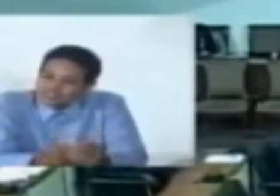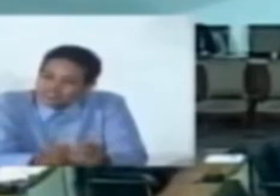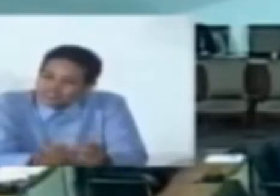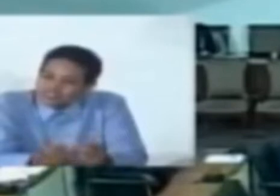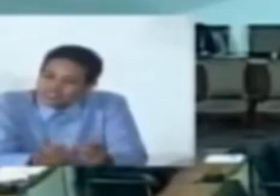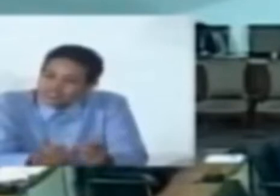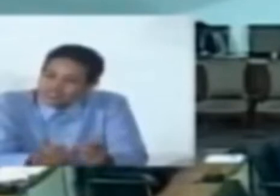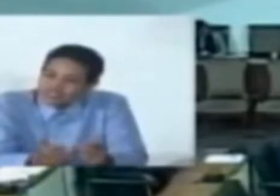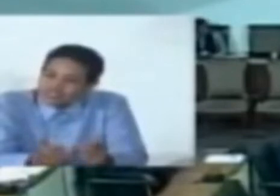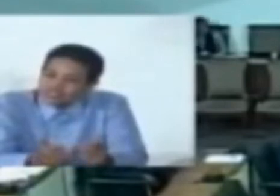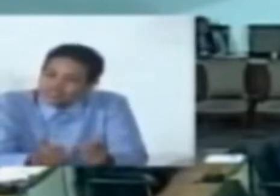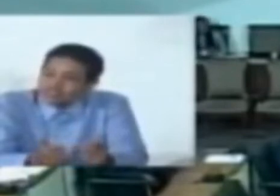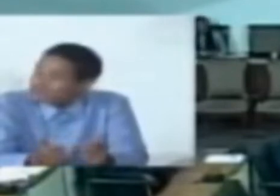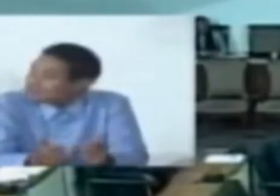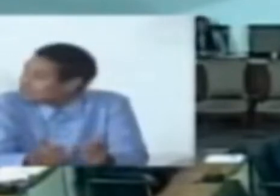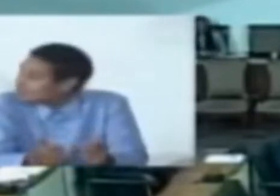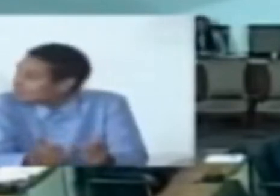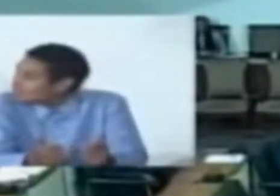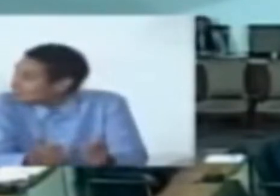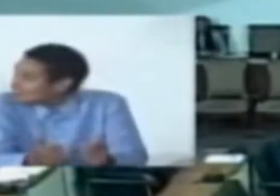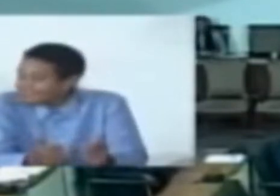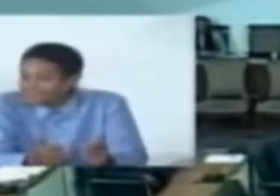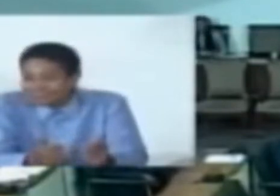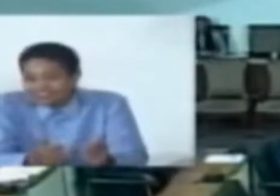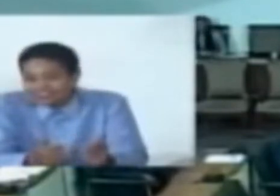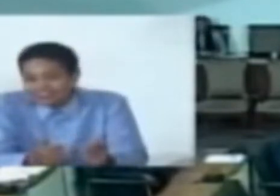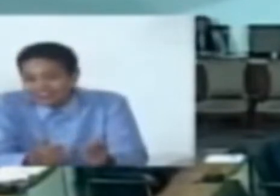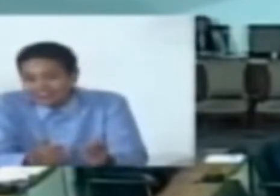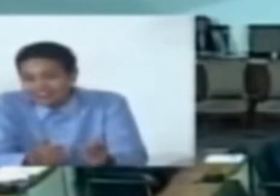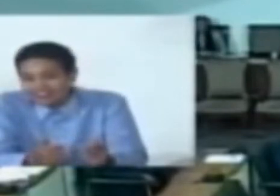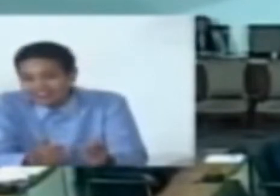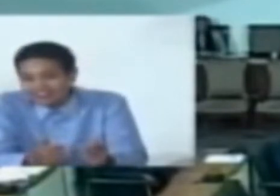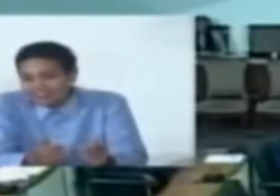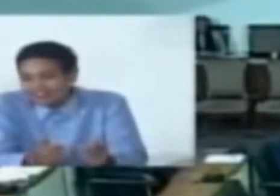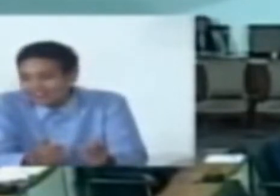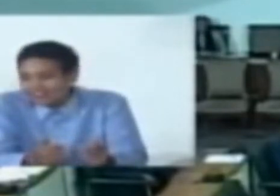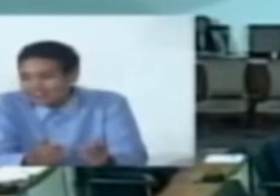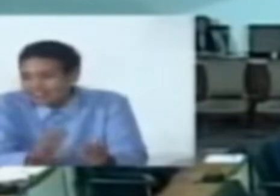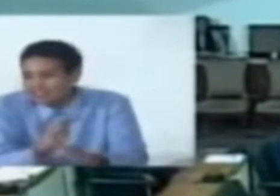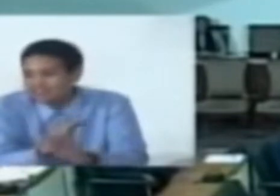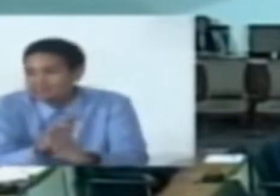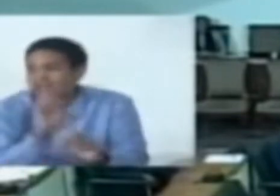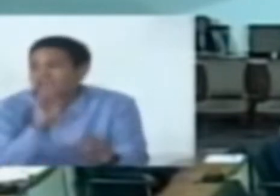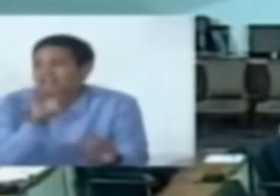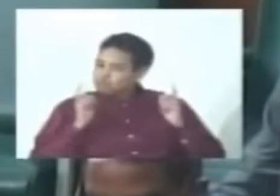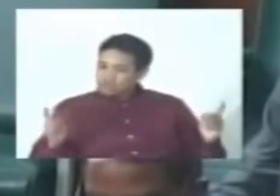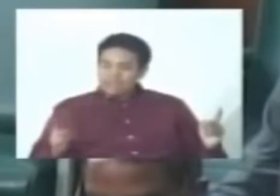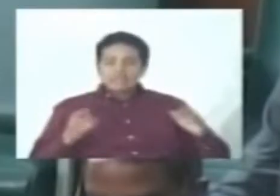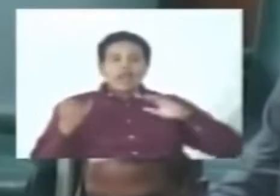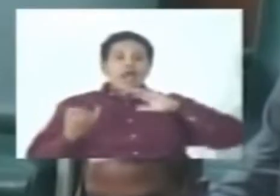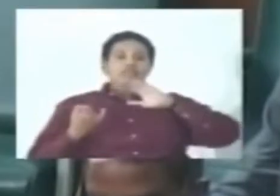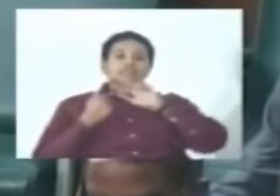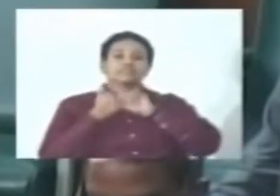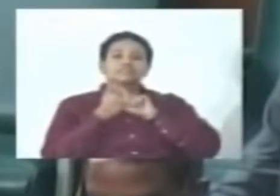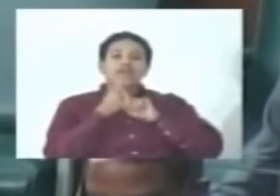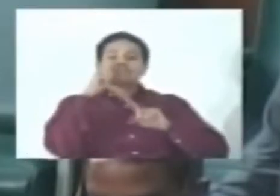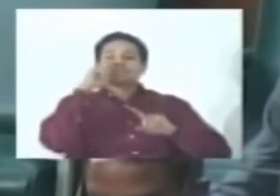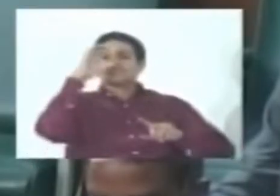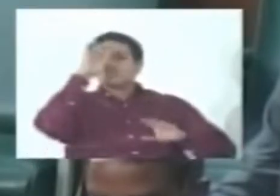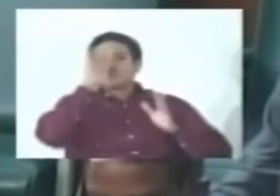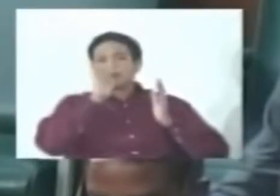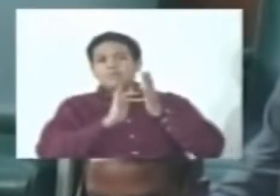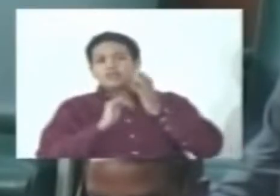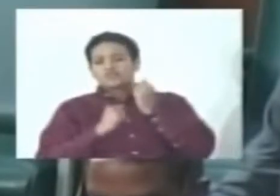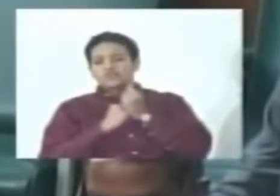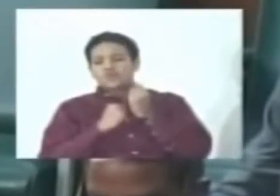Speaking in the House of Representatives Tuesday, Prime Minister Holness said testing needs to be increased given the possibility that